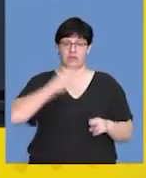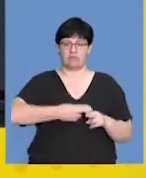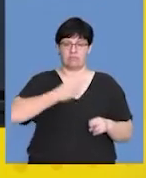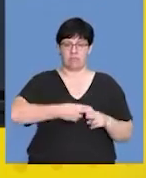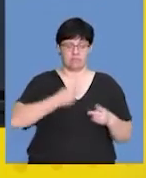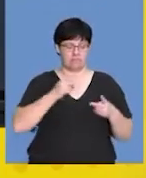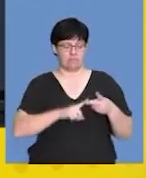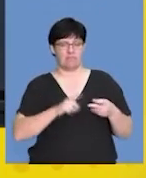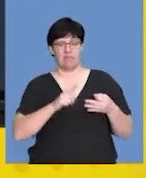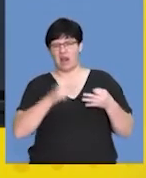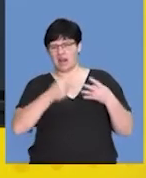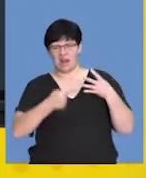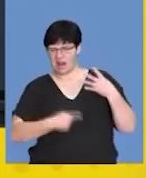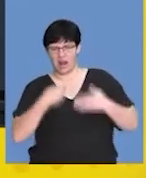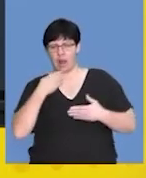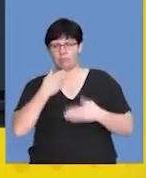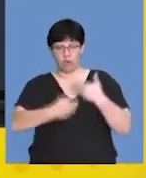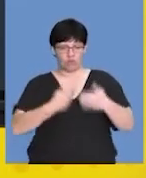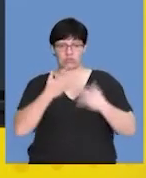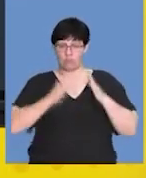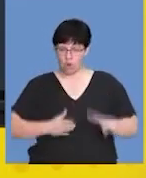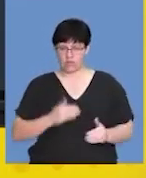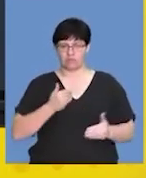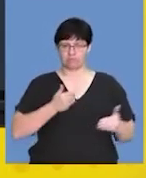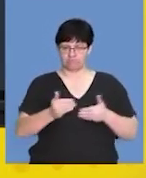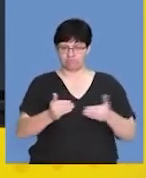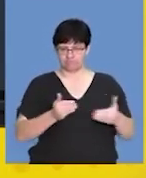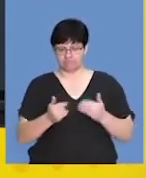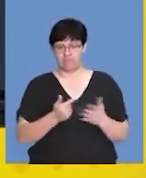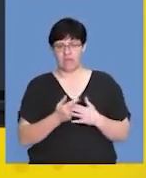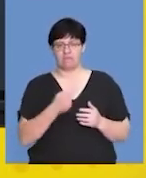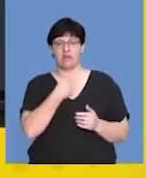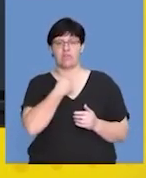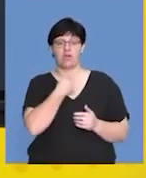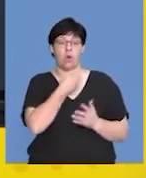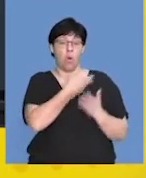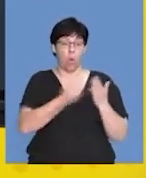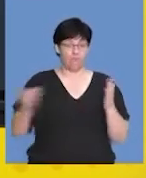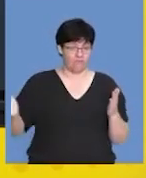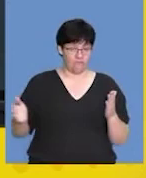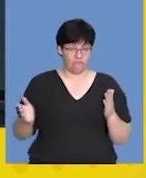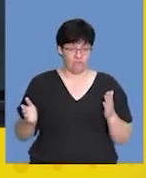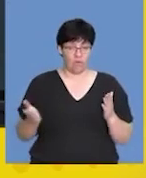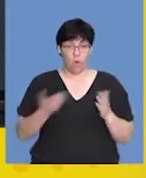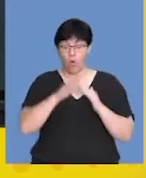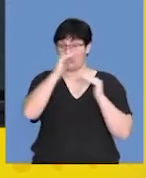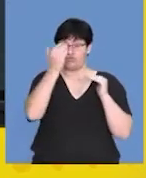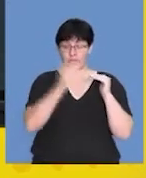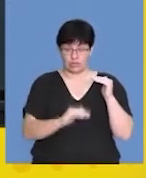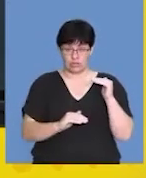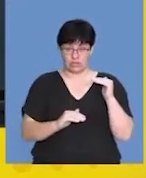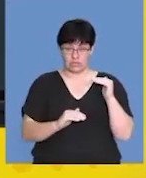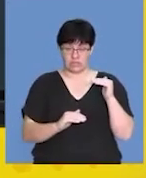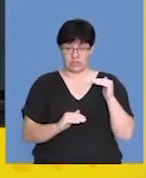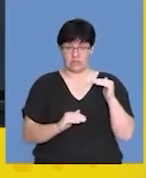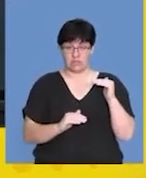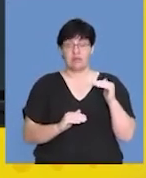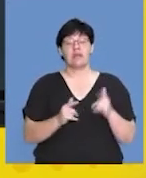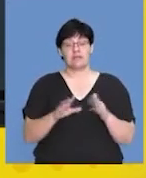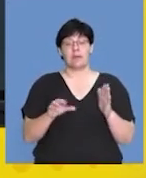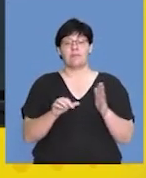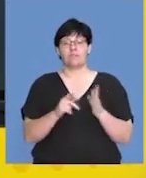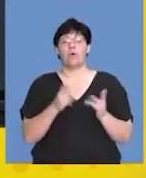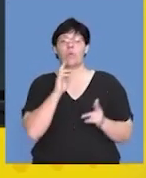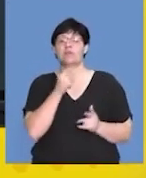it regulates many processes in the body. So, if we remove thyroxin, or if we reduce the levels of thyroxin, it's